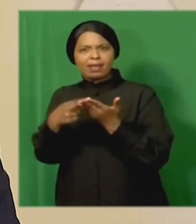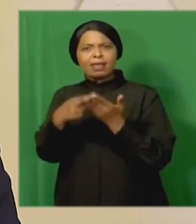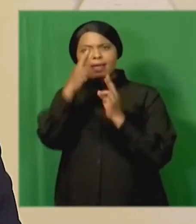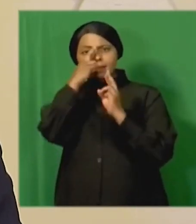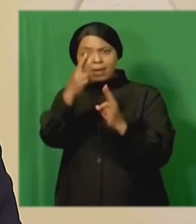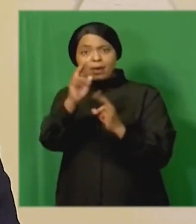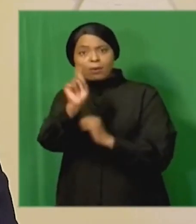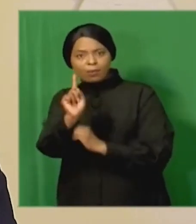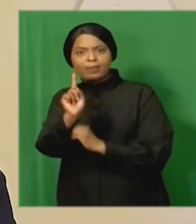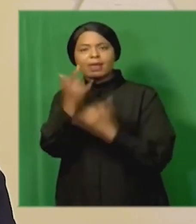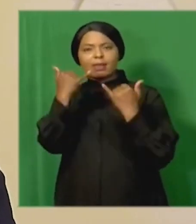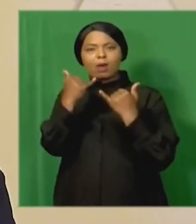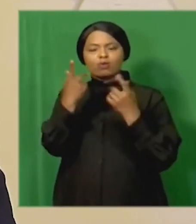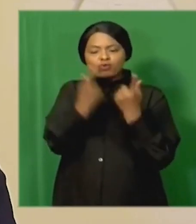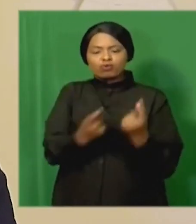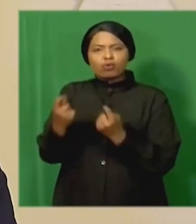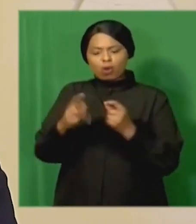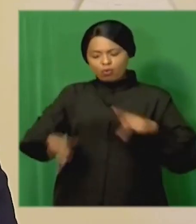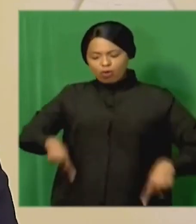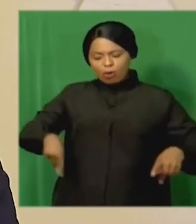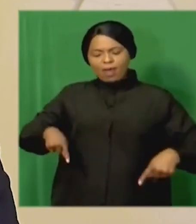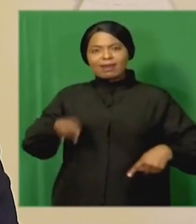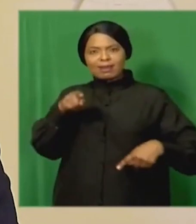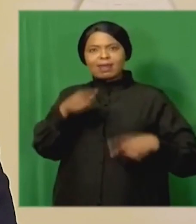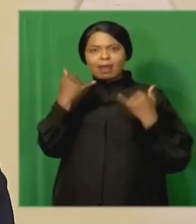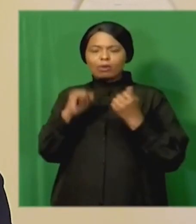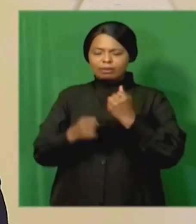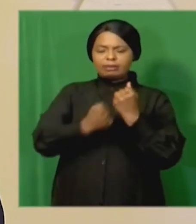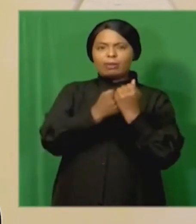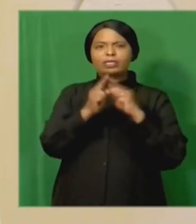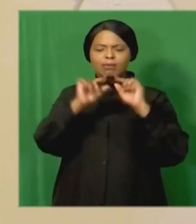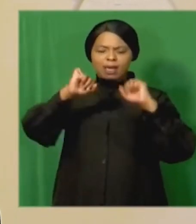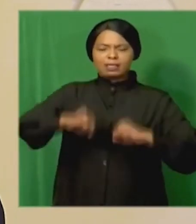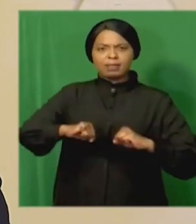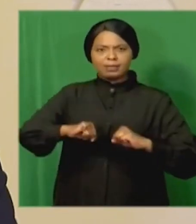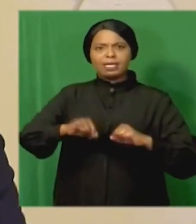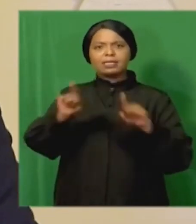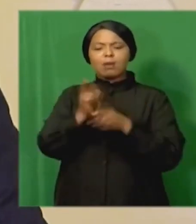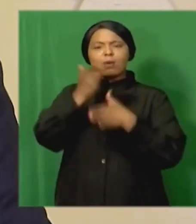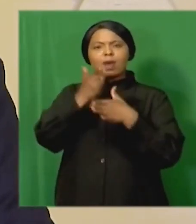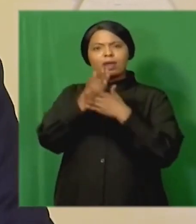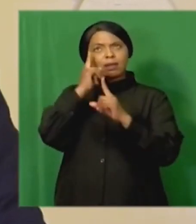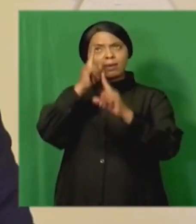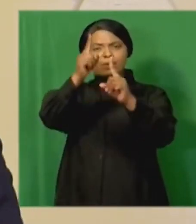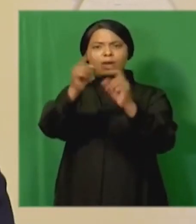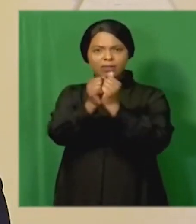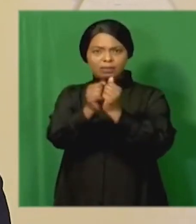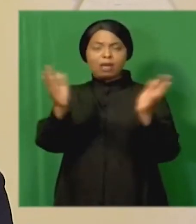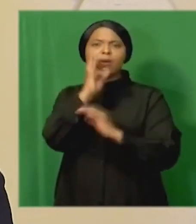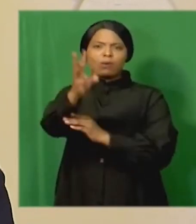respect to procurement reform which we support and accept and are working to put into effect